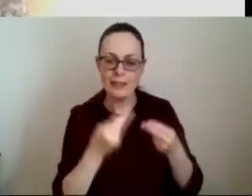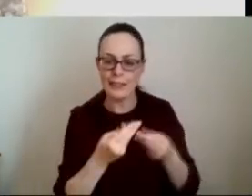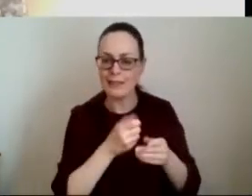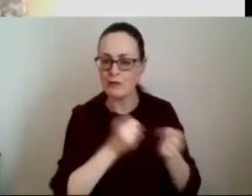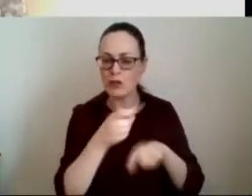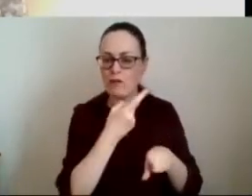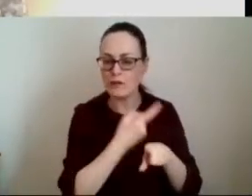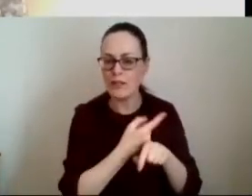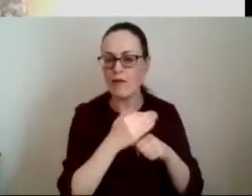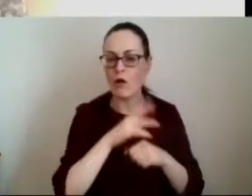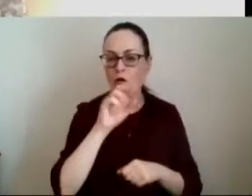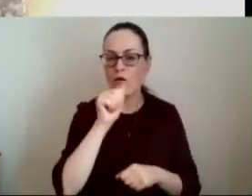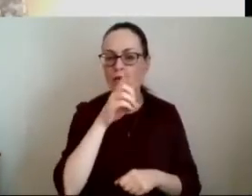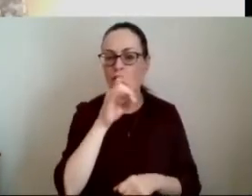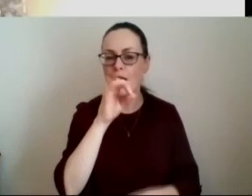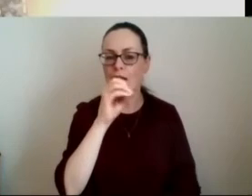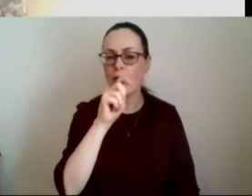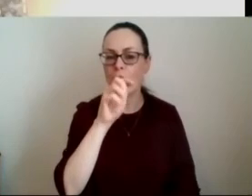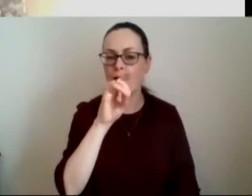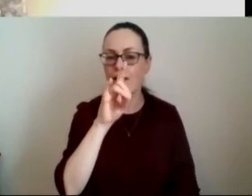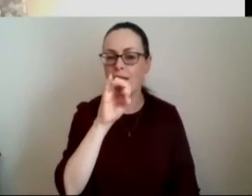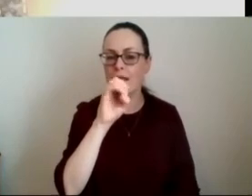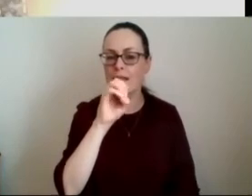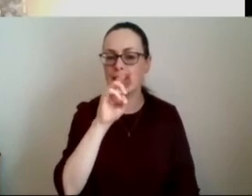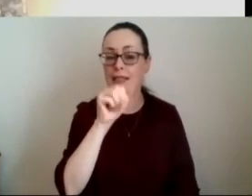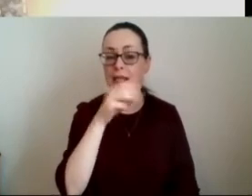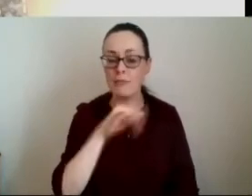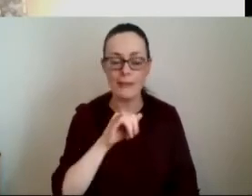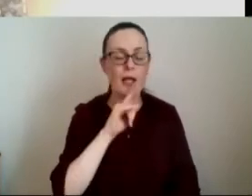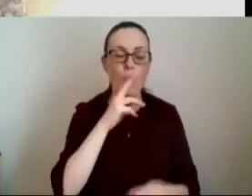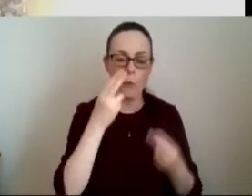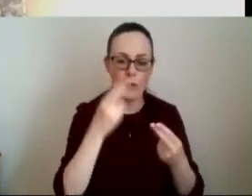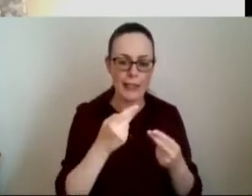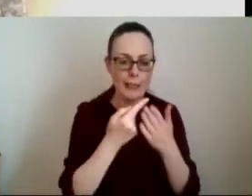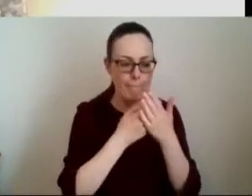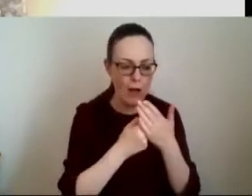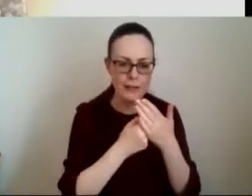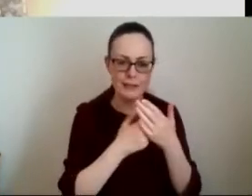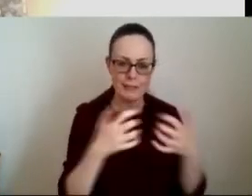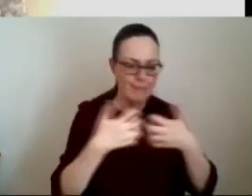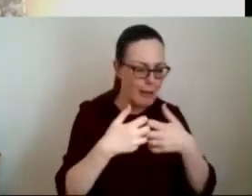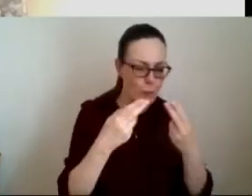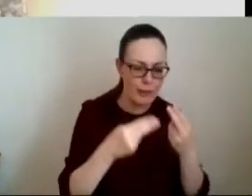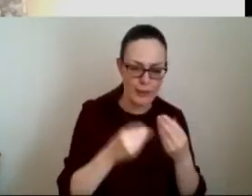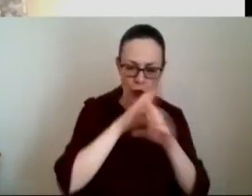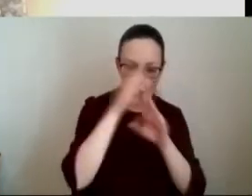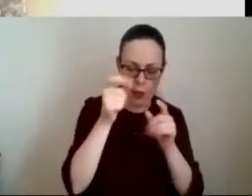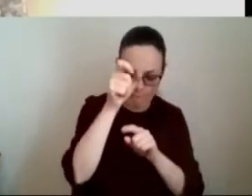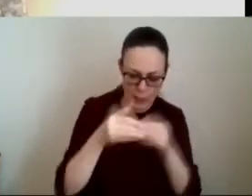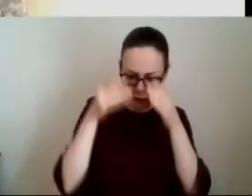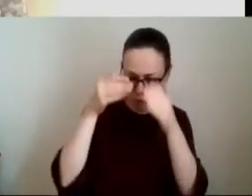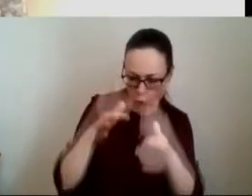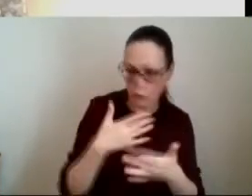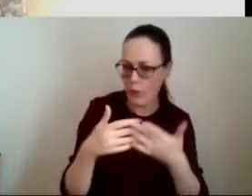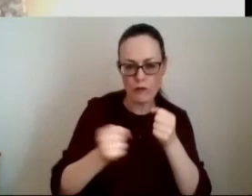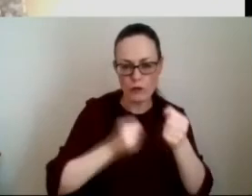what i would say in summary is i think there should there needs to be policy alignment clear patient focus about evidence-based in terms of whatever the service may be a